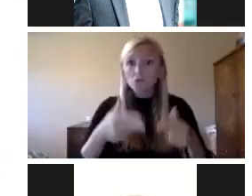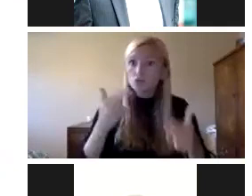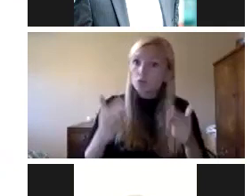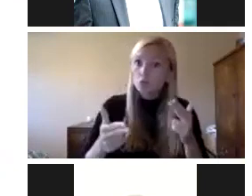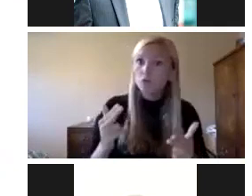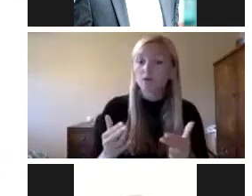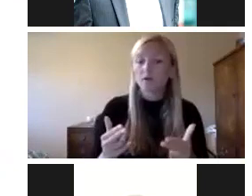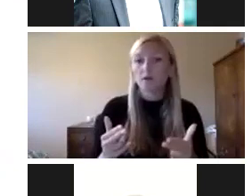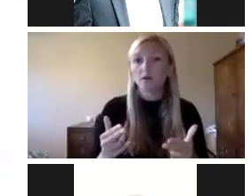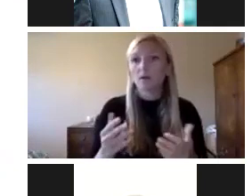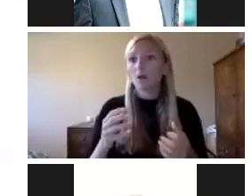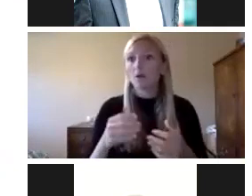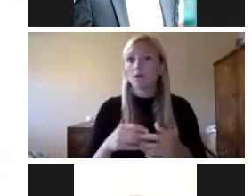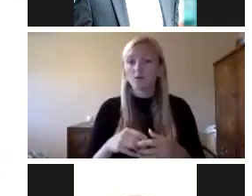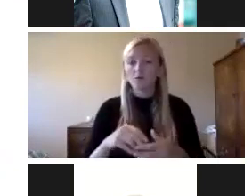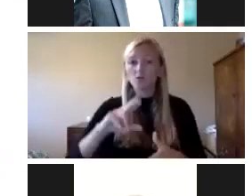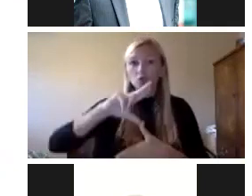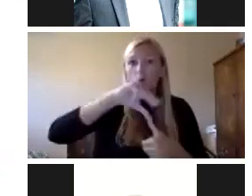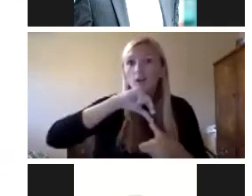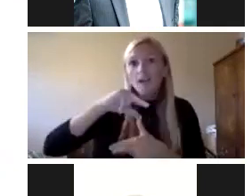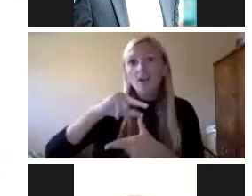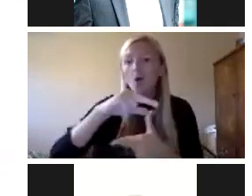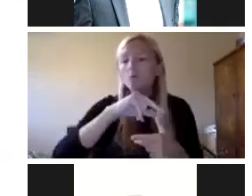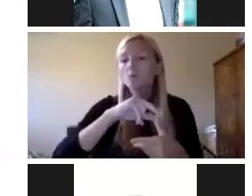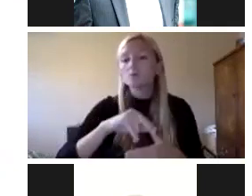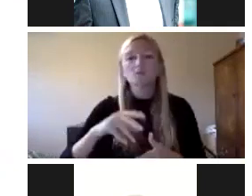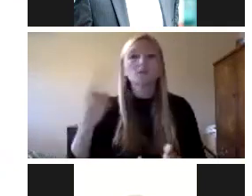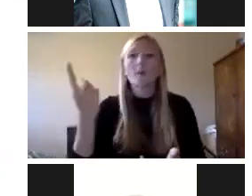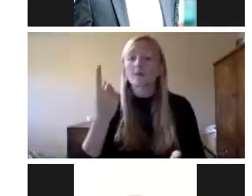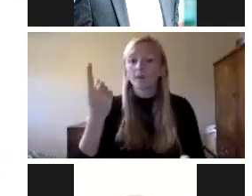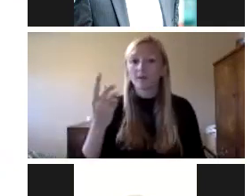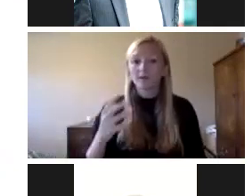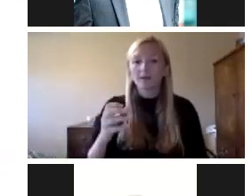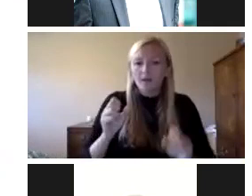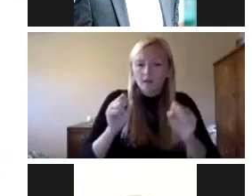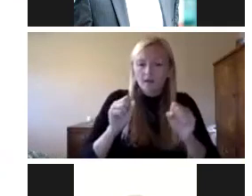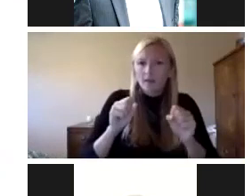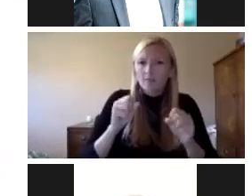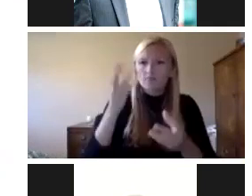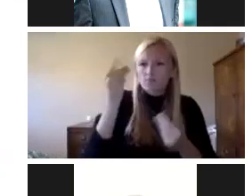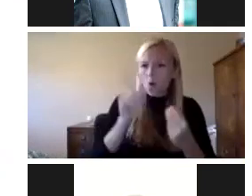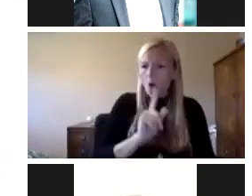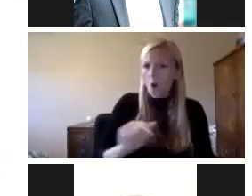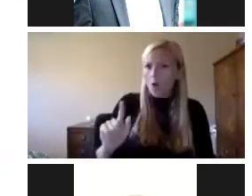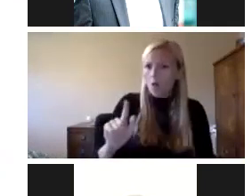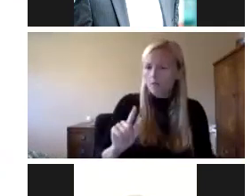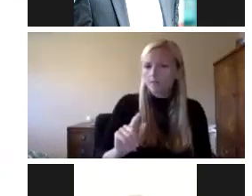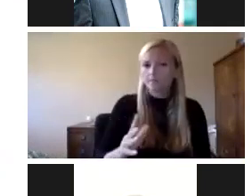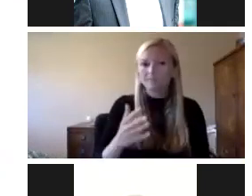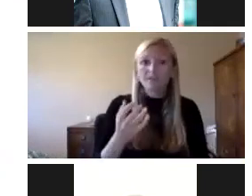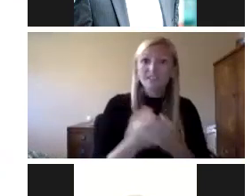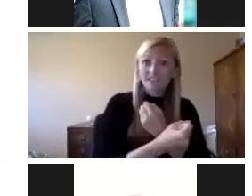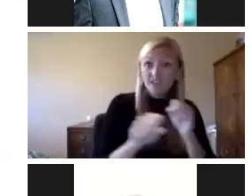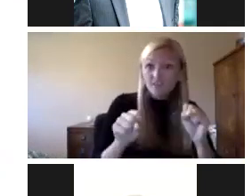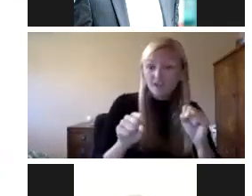it be a tsunami, whether it be an earthquake? Have we really considered those? What about the safety and security, not just for